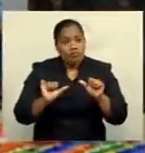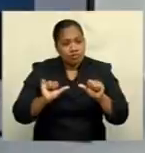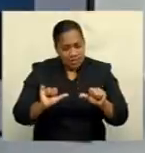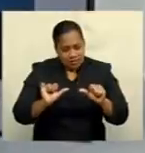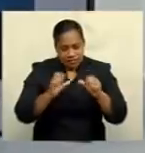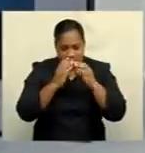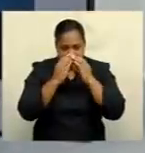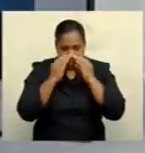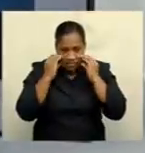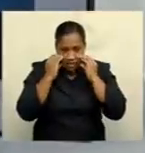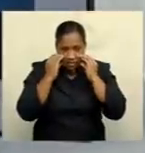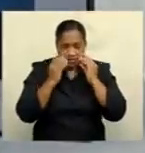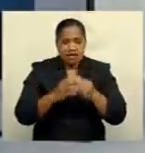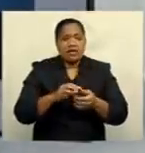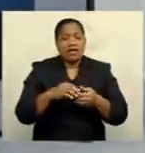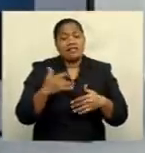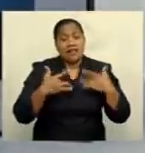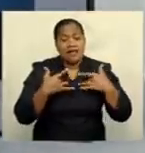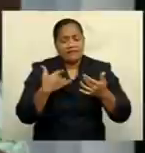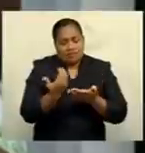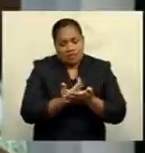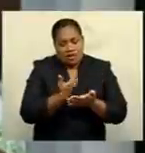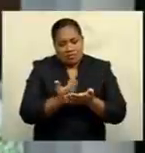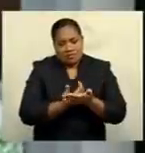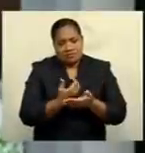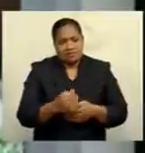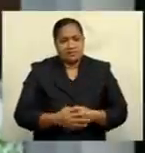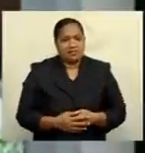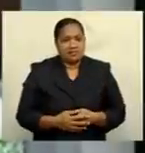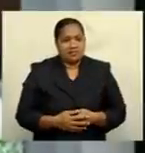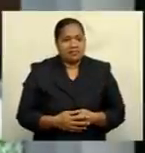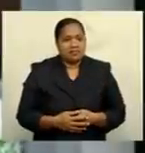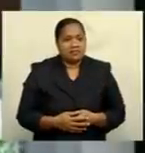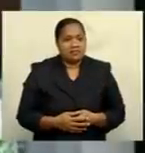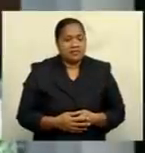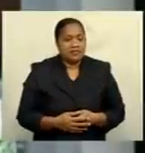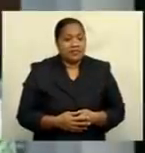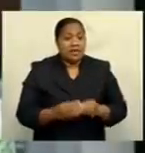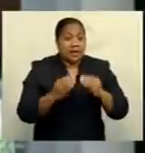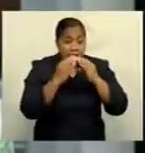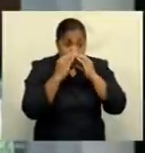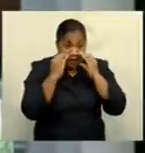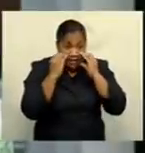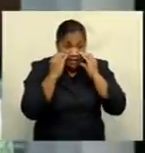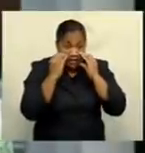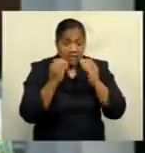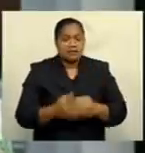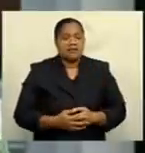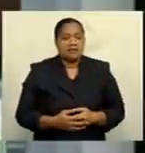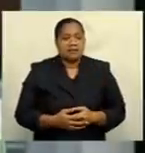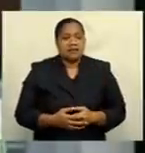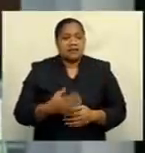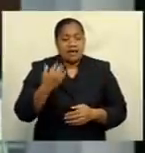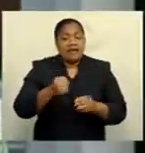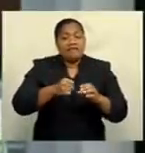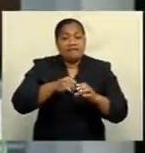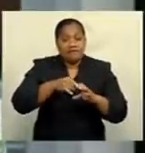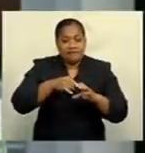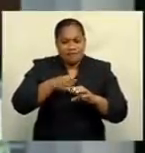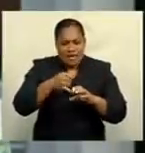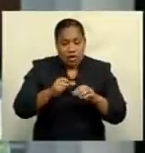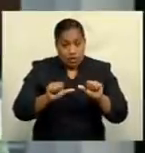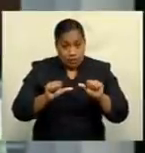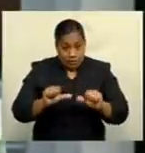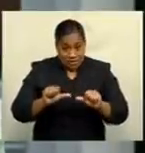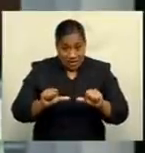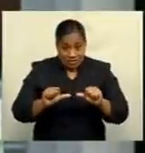and lives it helps save is priceless. These masks, which offer medical-grade protection, are